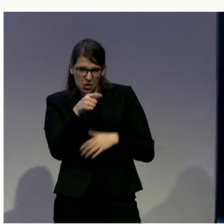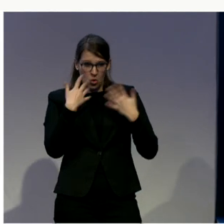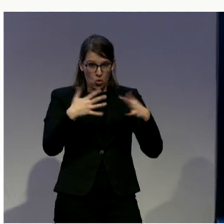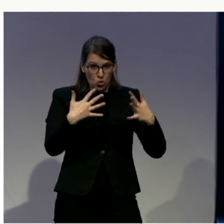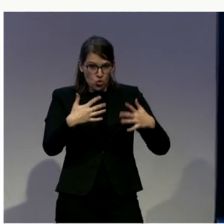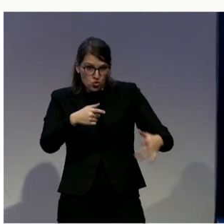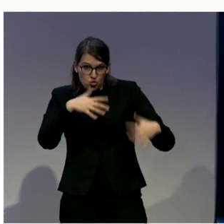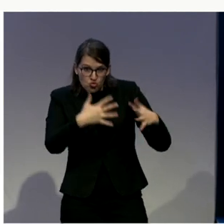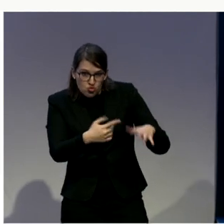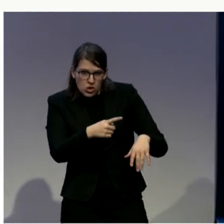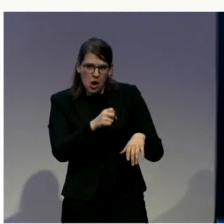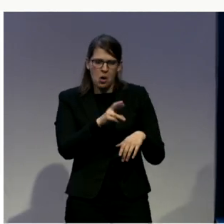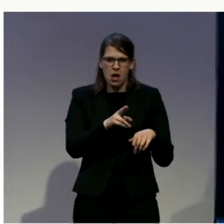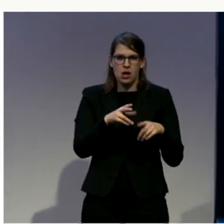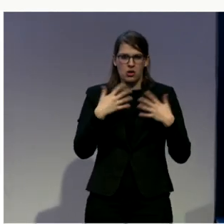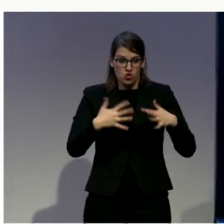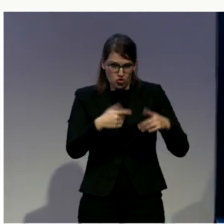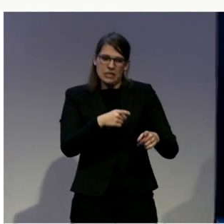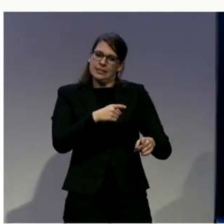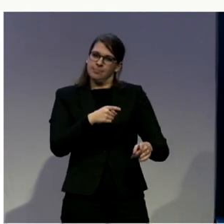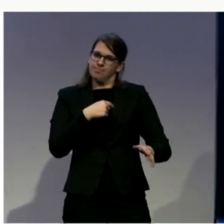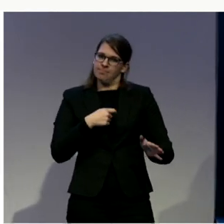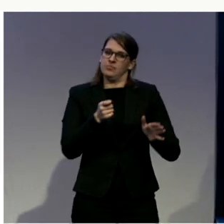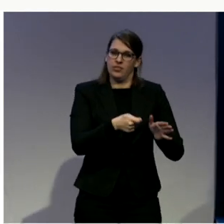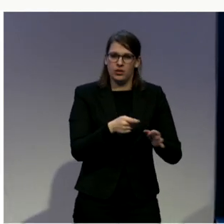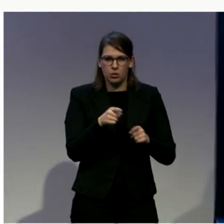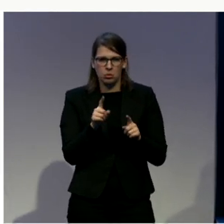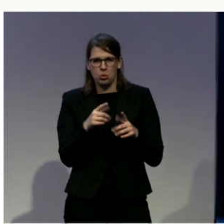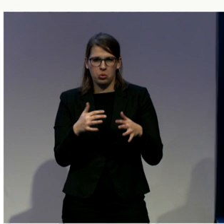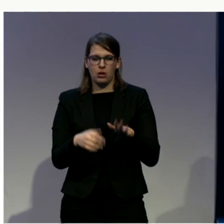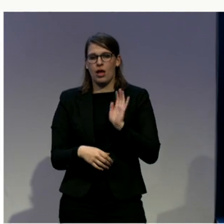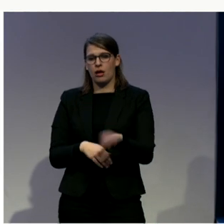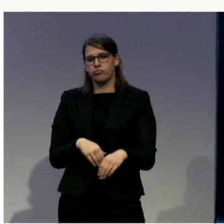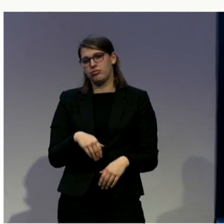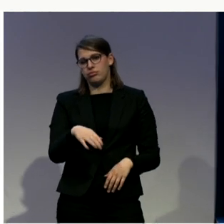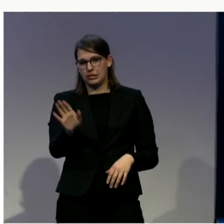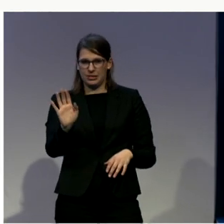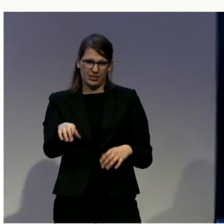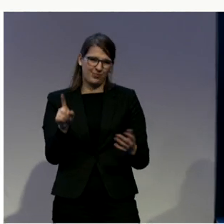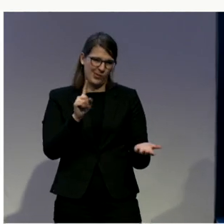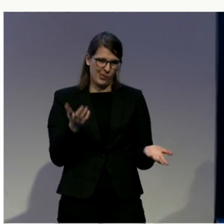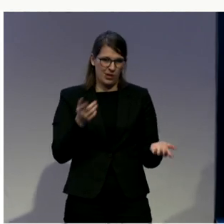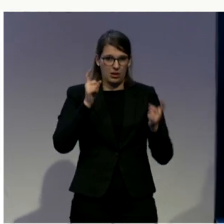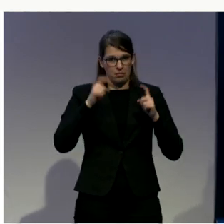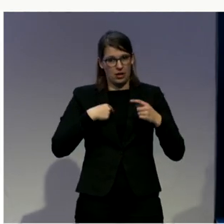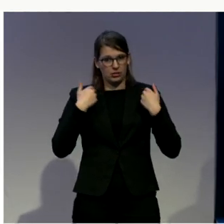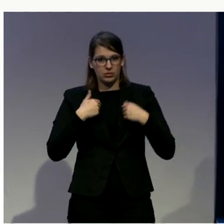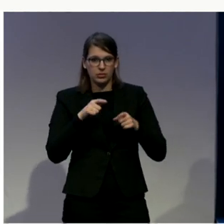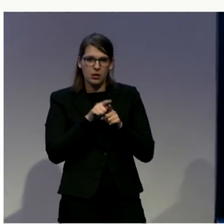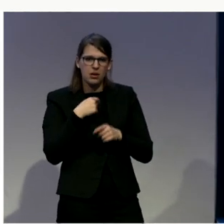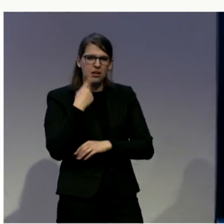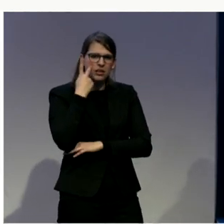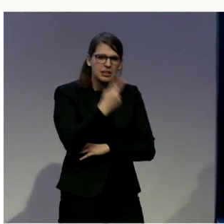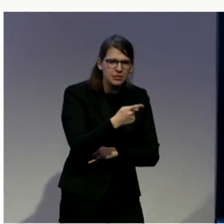on what the person is, and not on what the person has done. So you have to focus